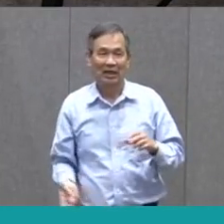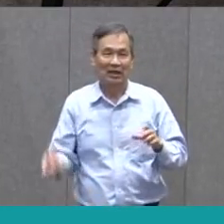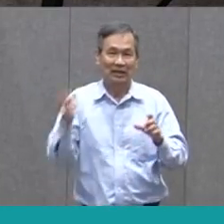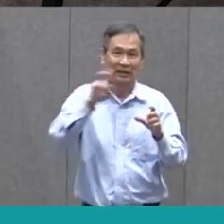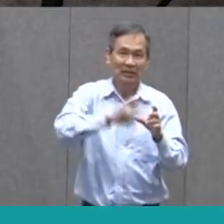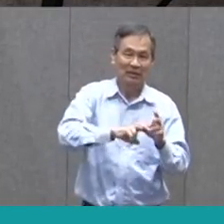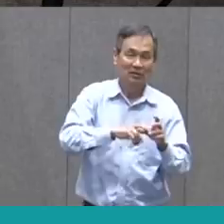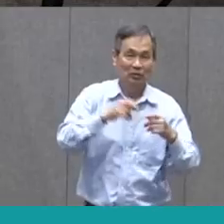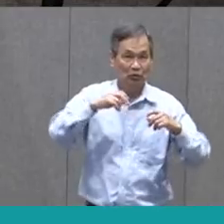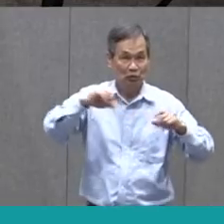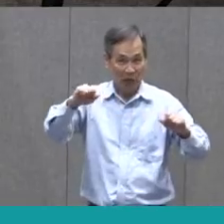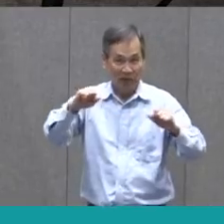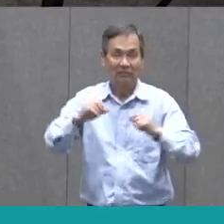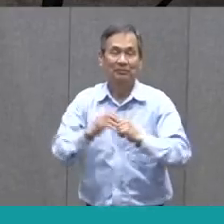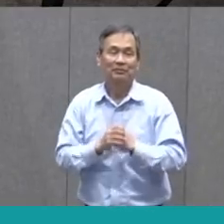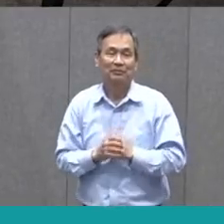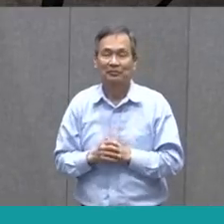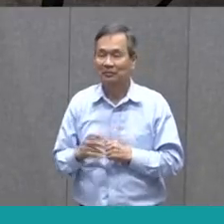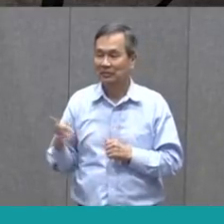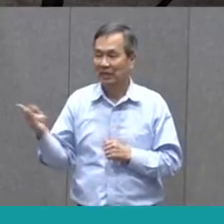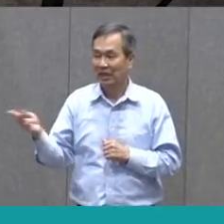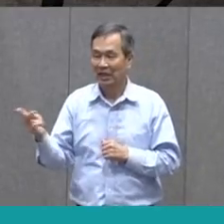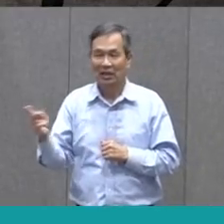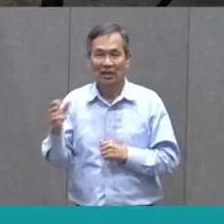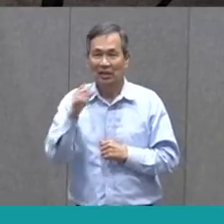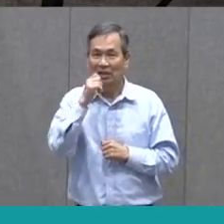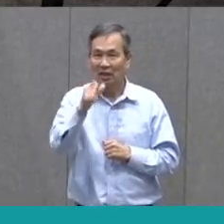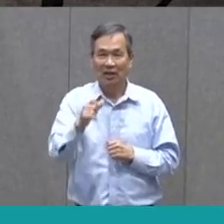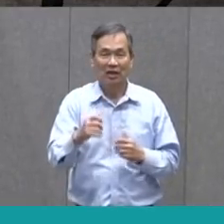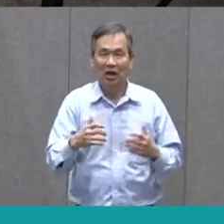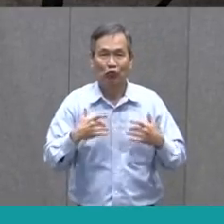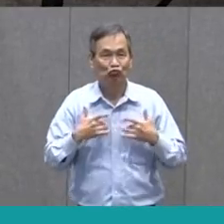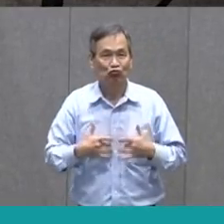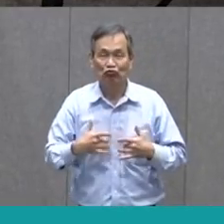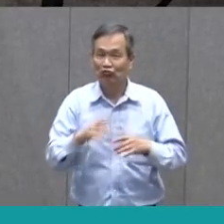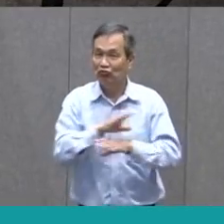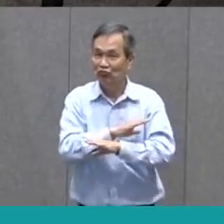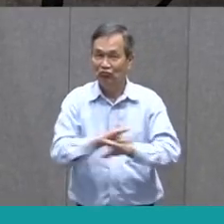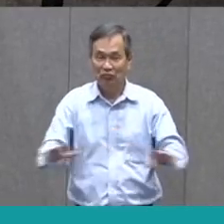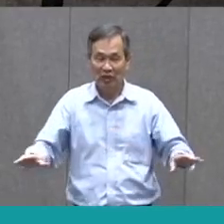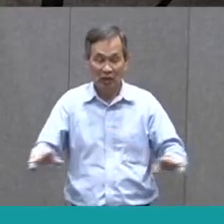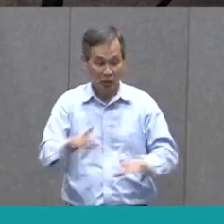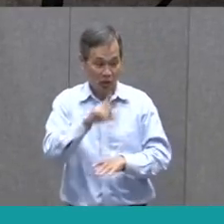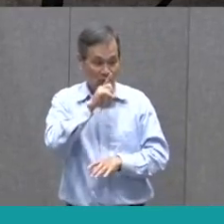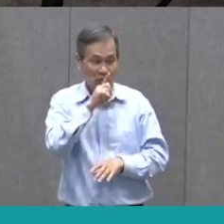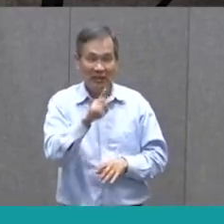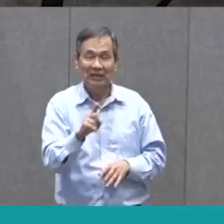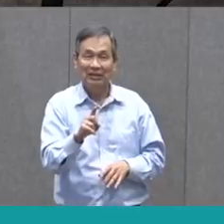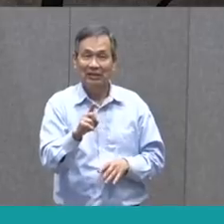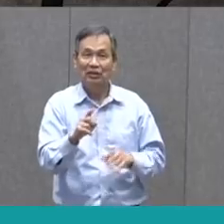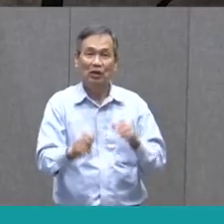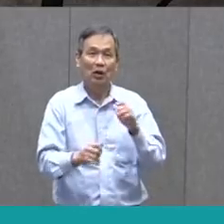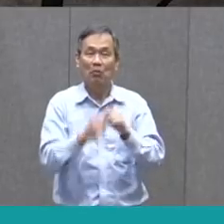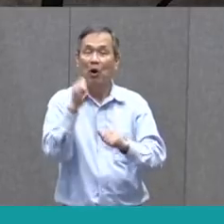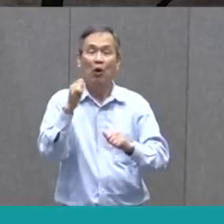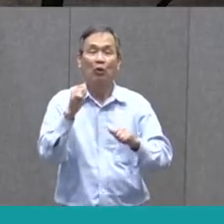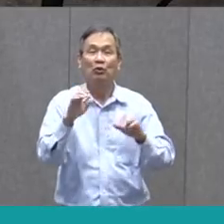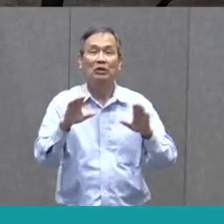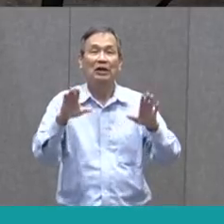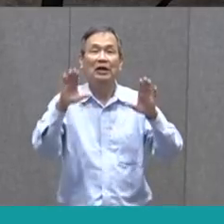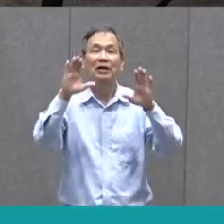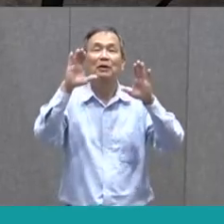a spin. They are not disappointed. It really is the most